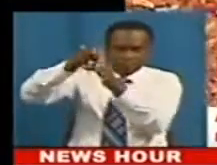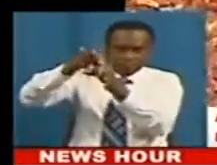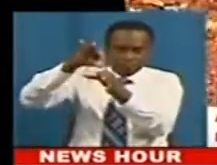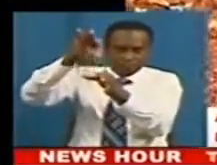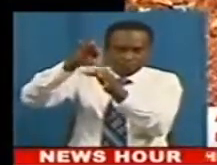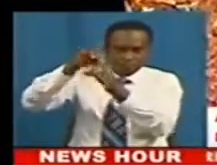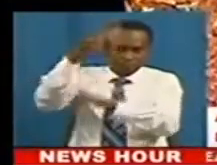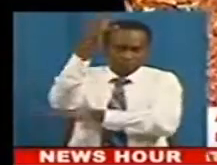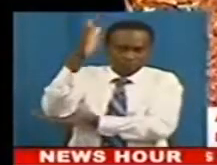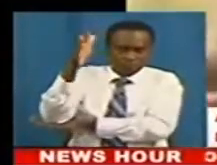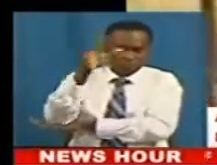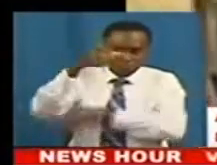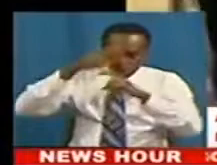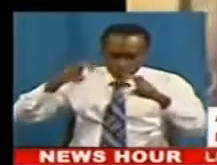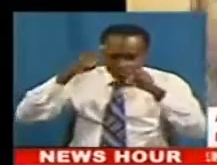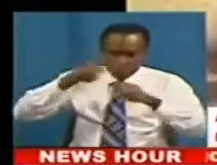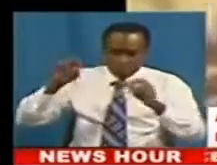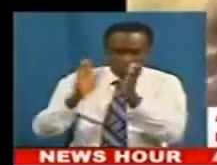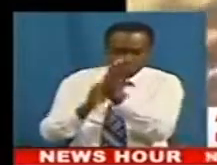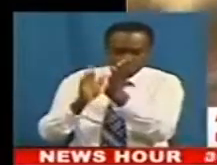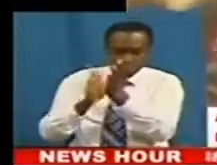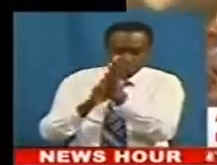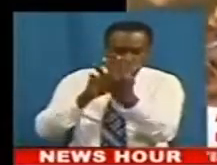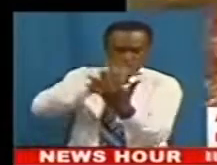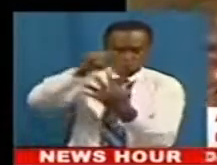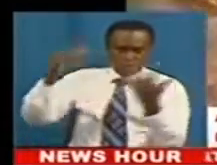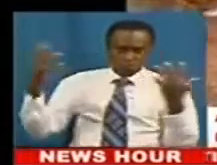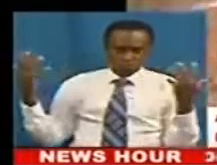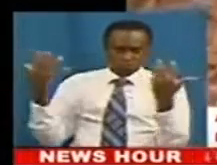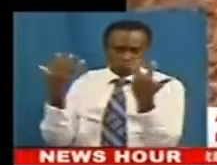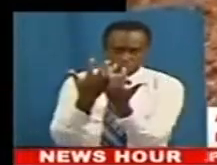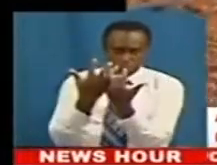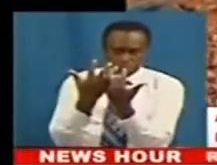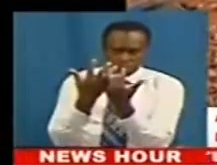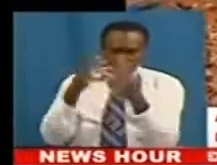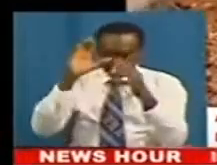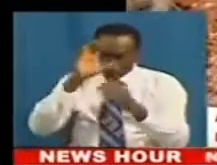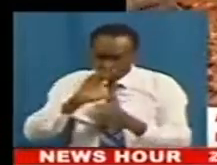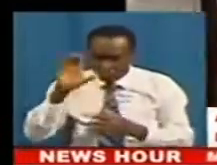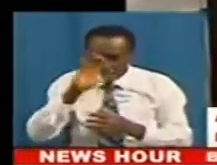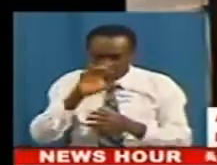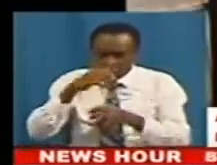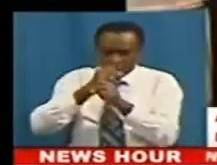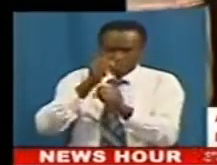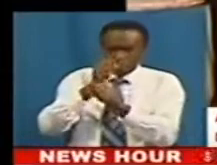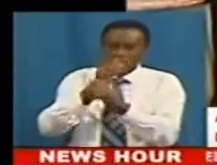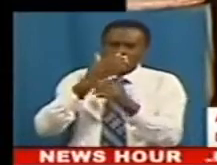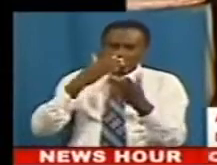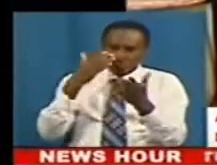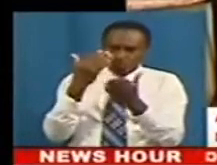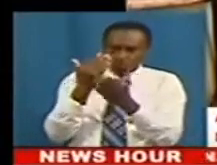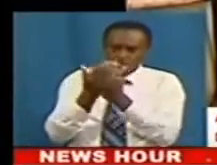have partnered to introduce pest risk information service PRISE in Accra. PRISE is a timely